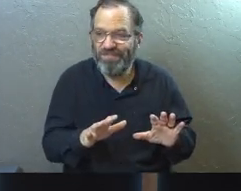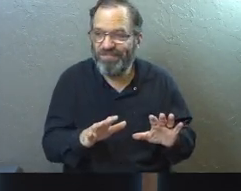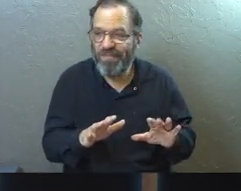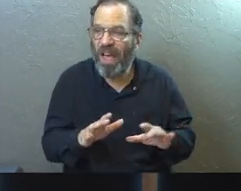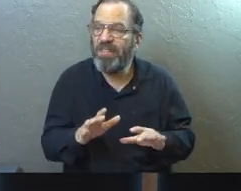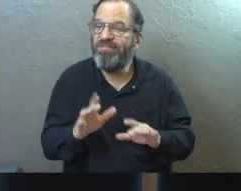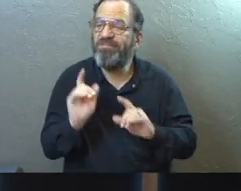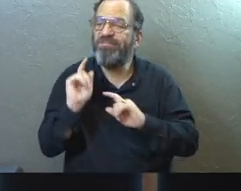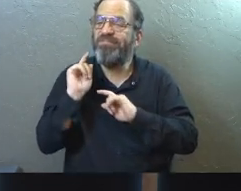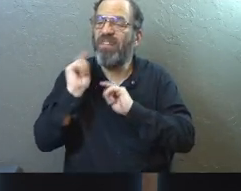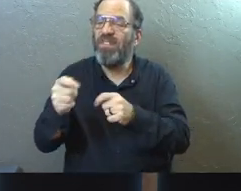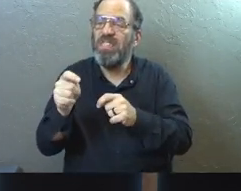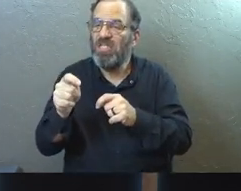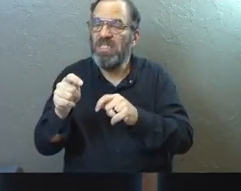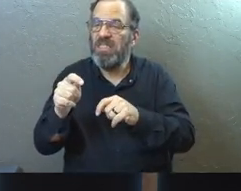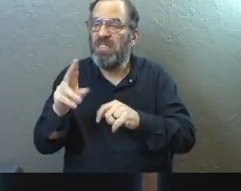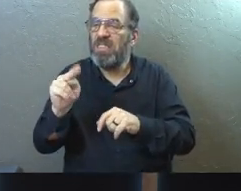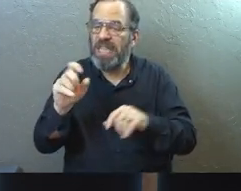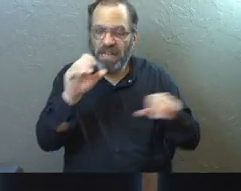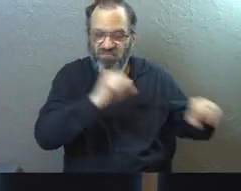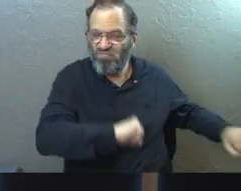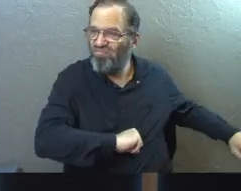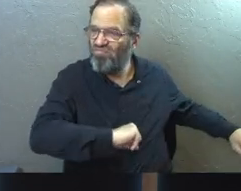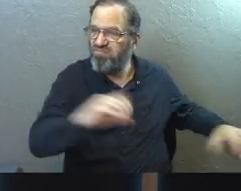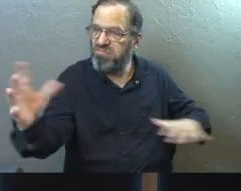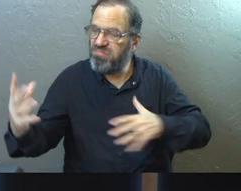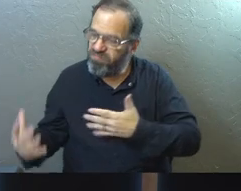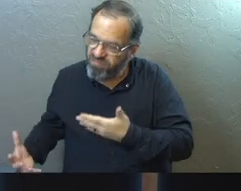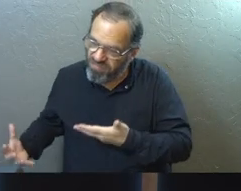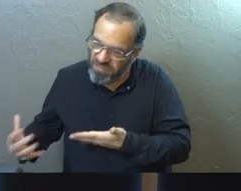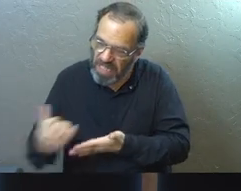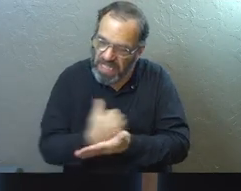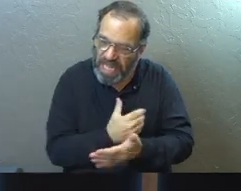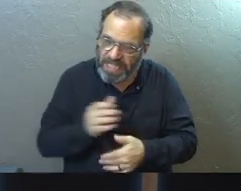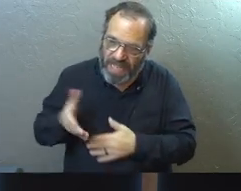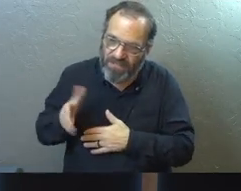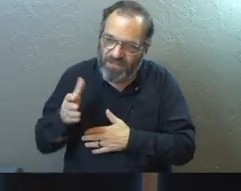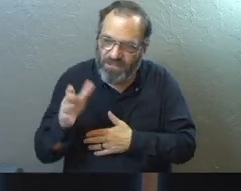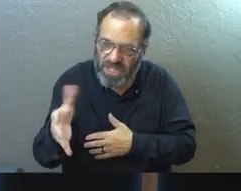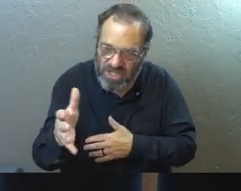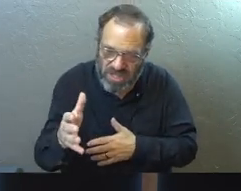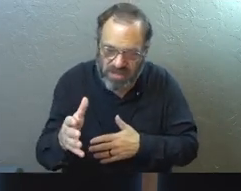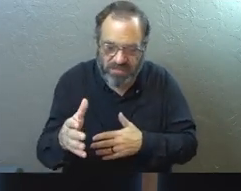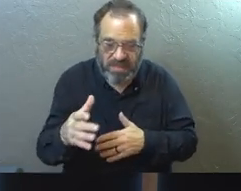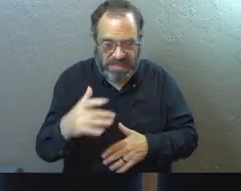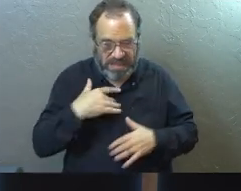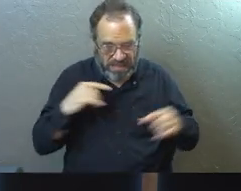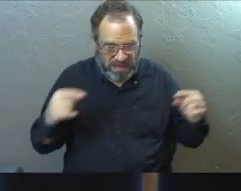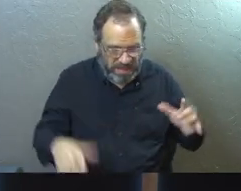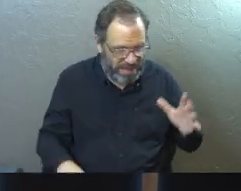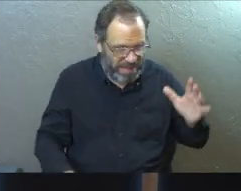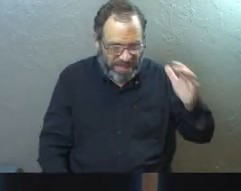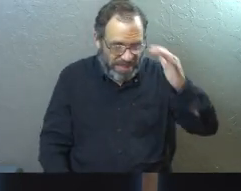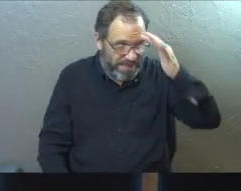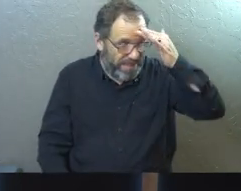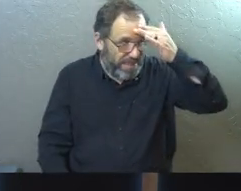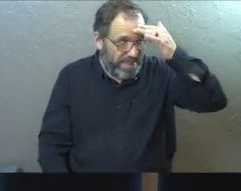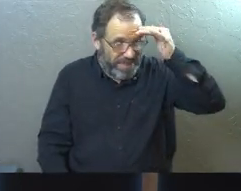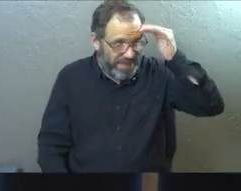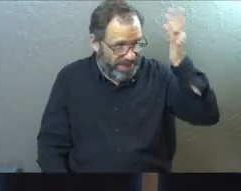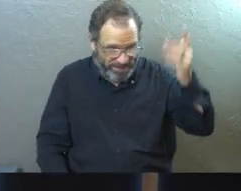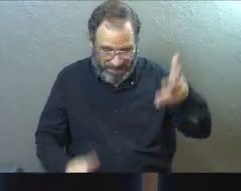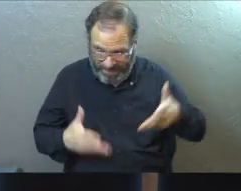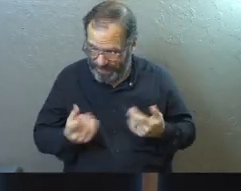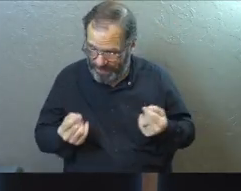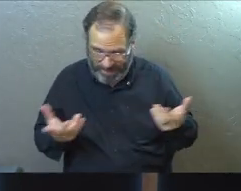The passion, all of the stuff that he had for Jesus in this moment, he's hurt. And he's hurt by himself. And he goes, I've got